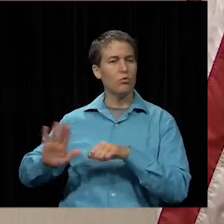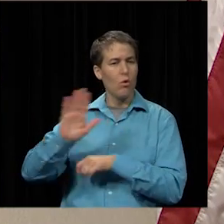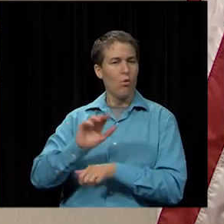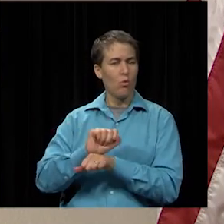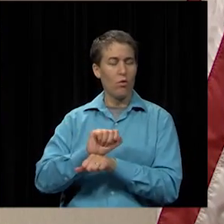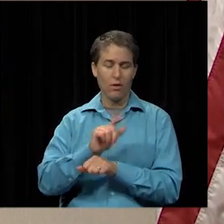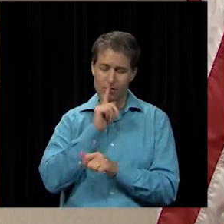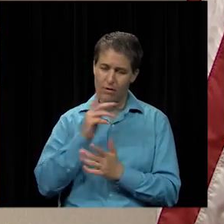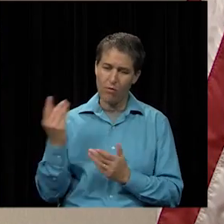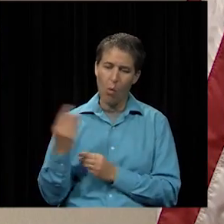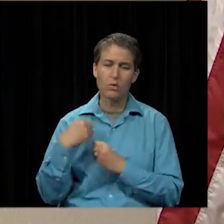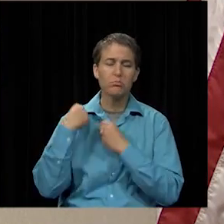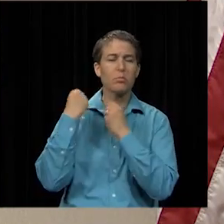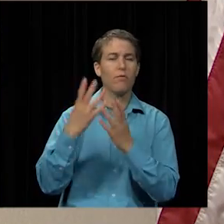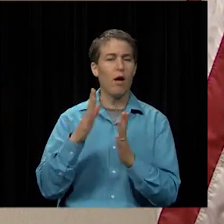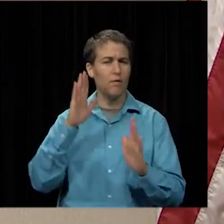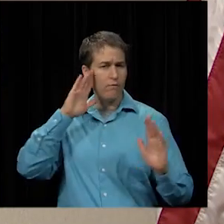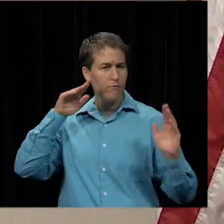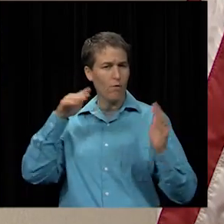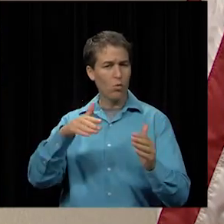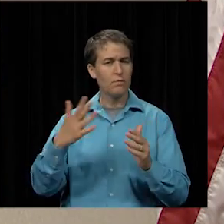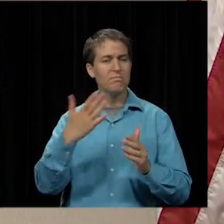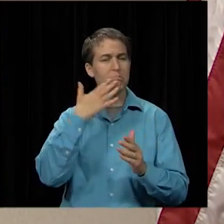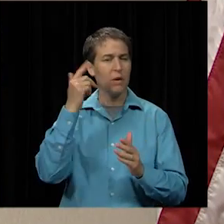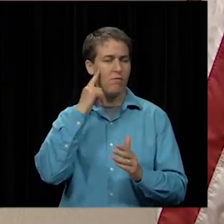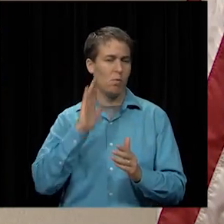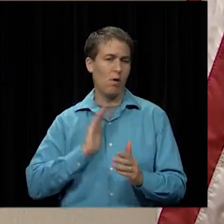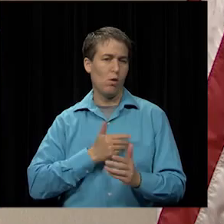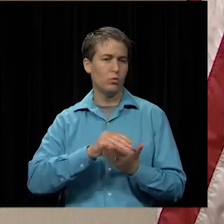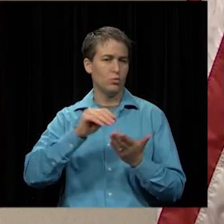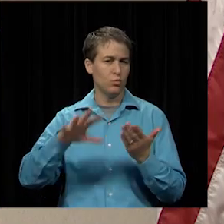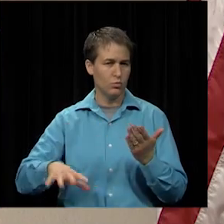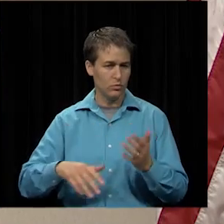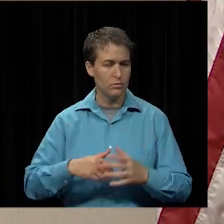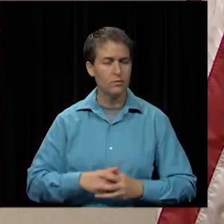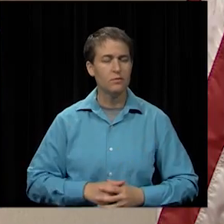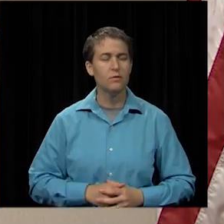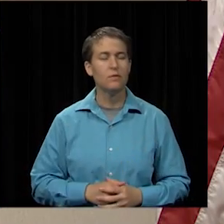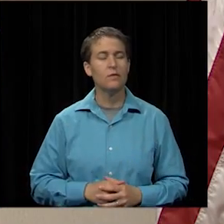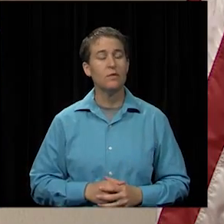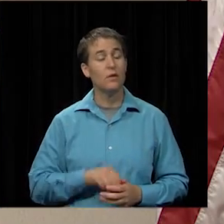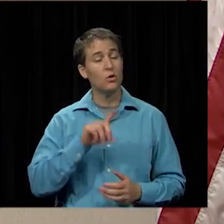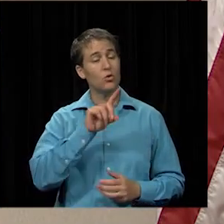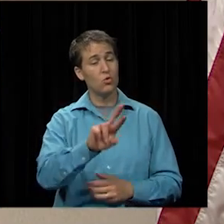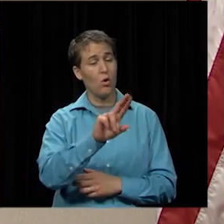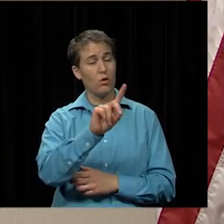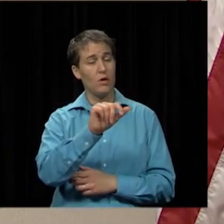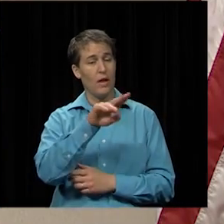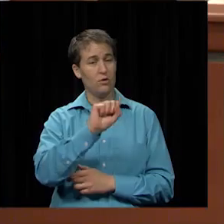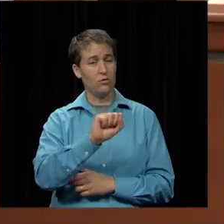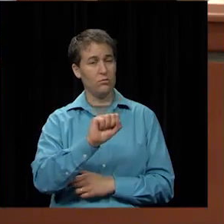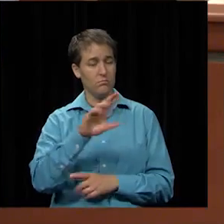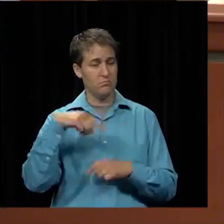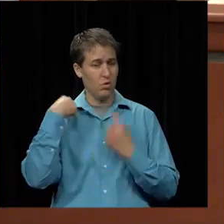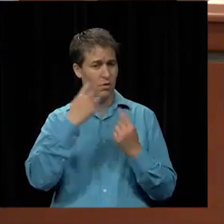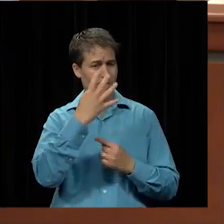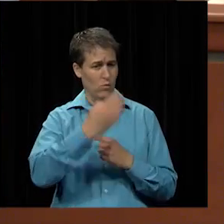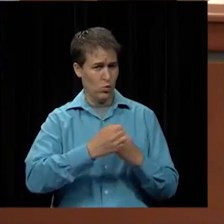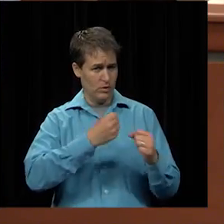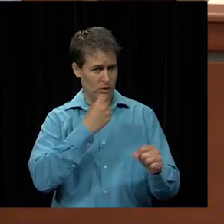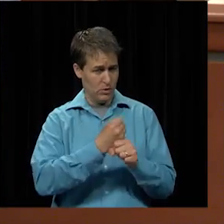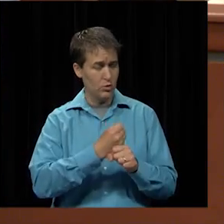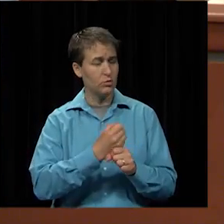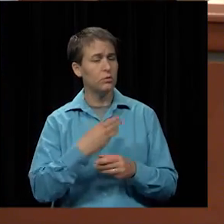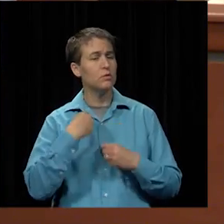consistently provided a keen focus on what is best for our kids dr daniels in her 14 years gave of her time